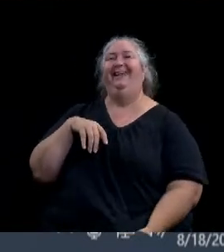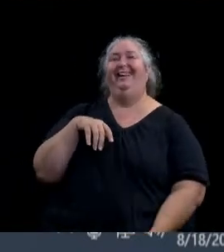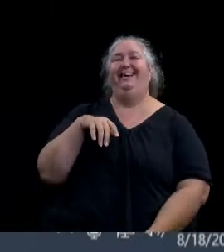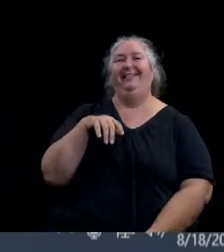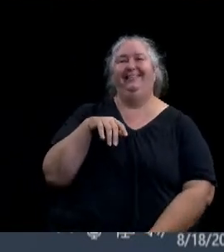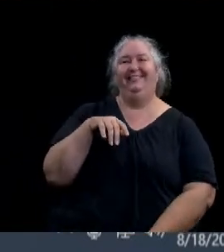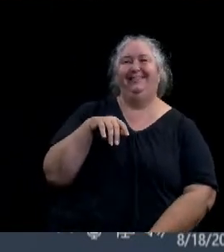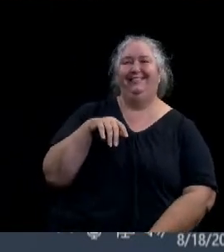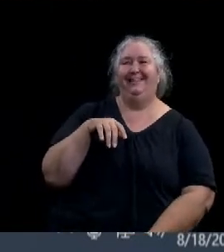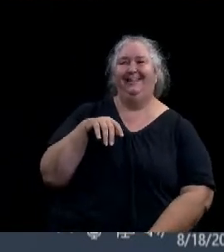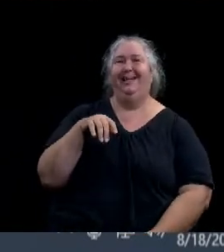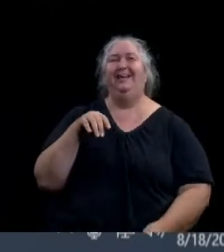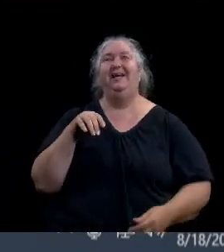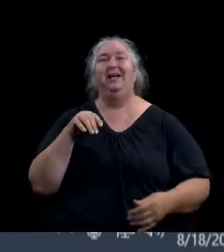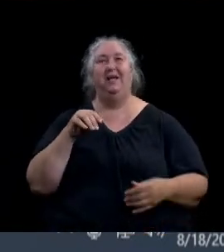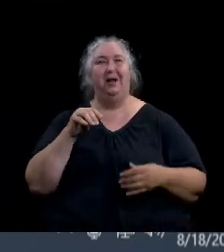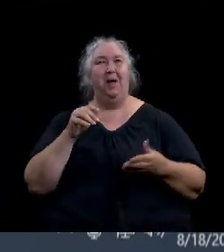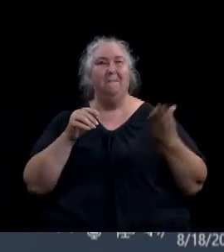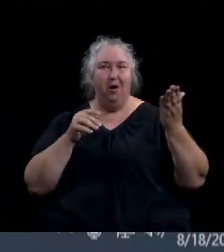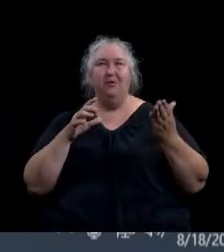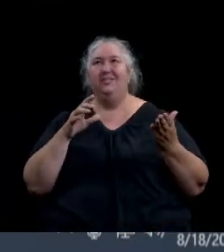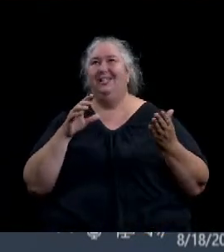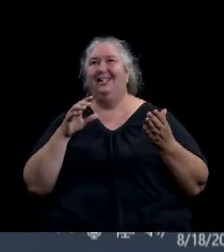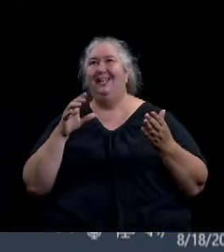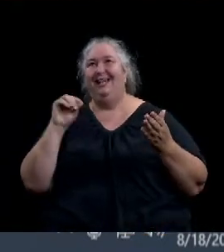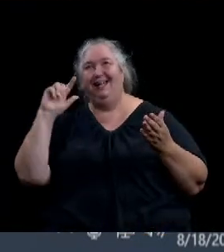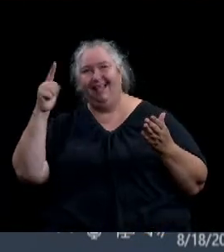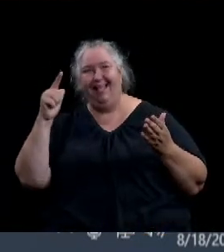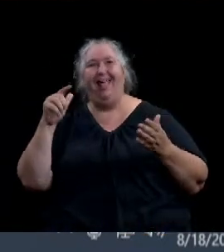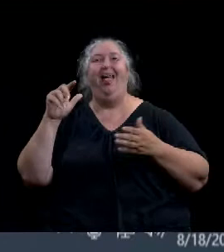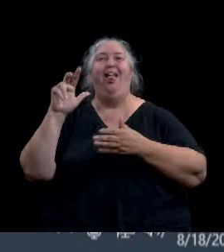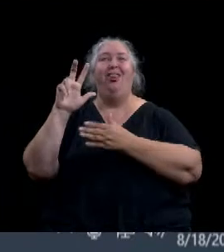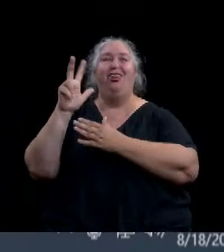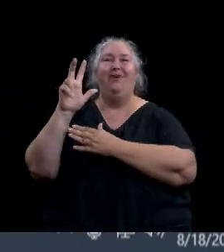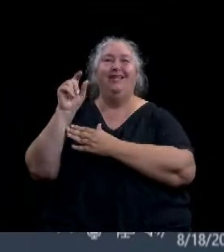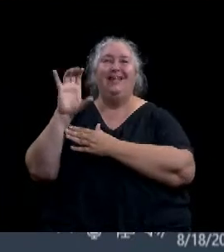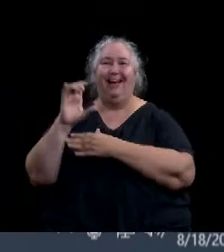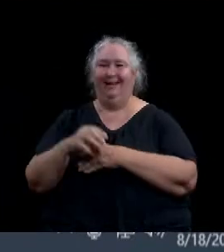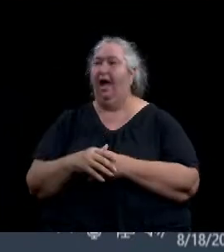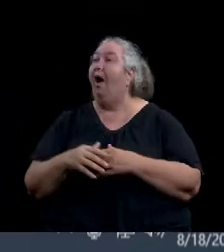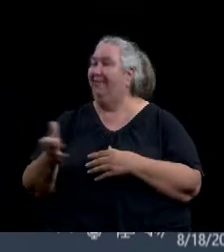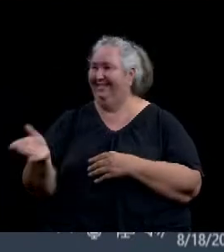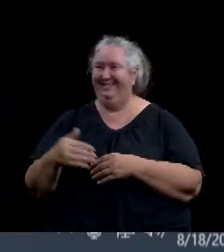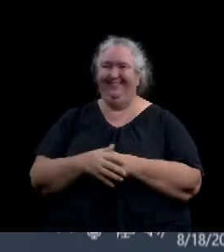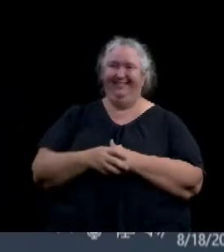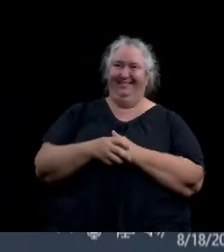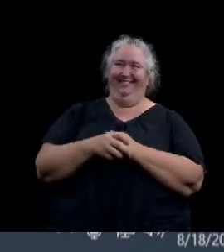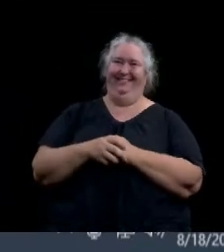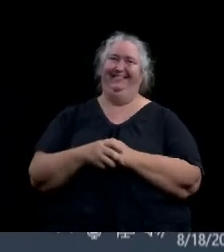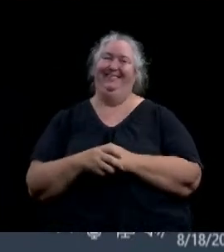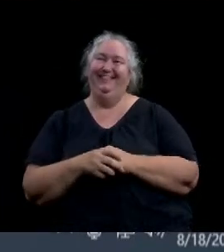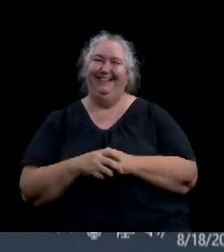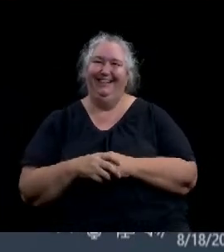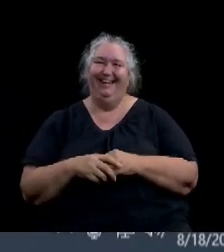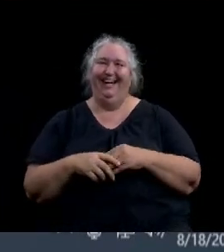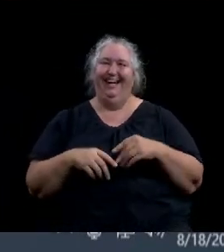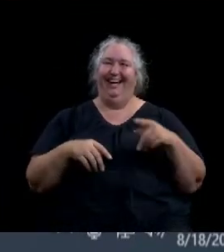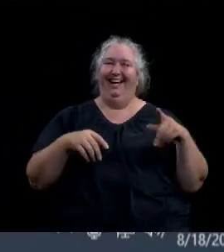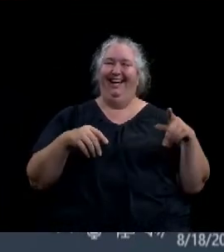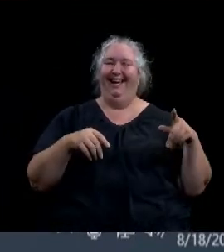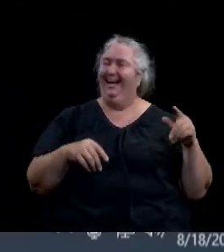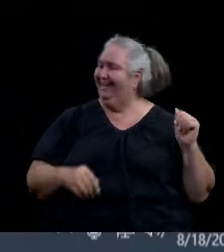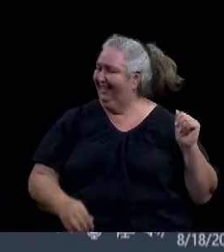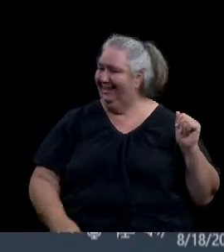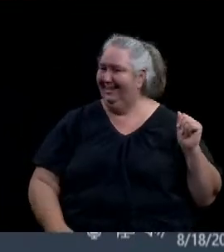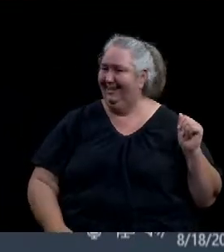I just want to say I want to I want to welcome Mr. Hawley uh to district two and glad that he's putting his business on Webster Avenue, so thank you.